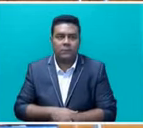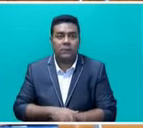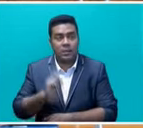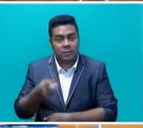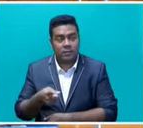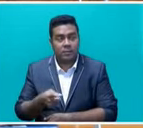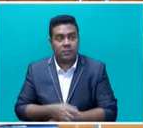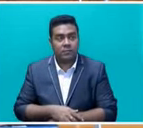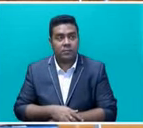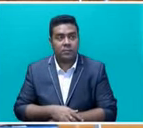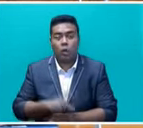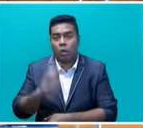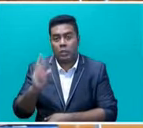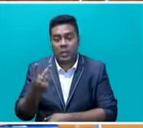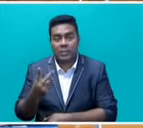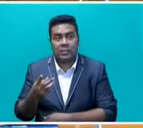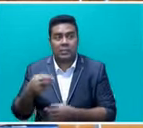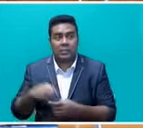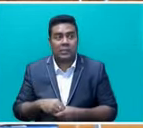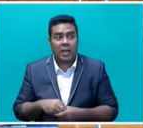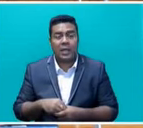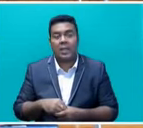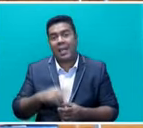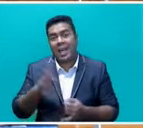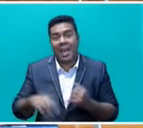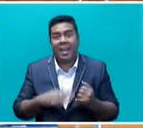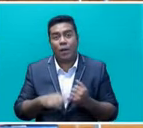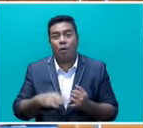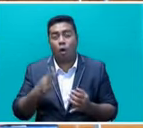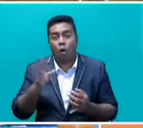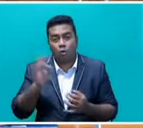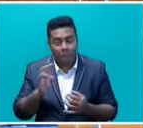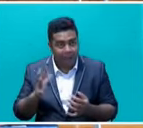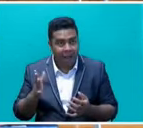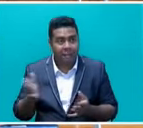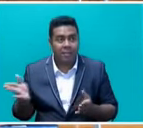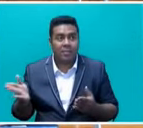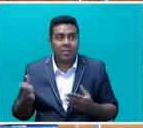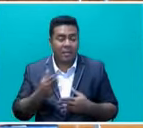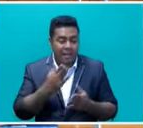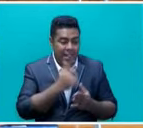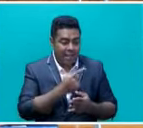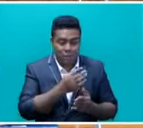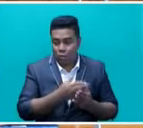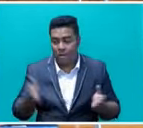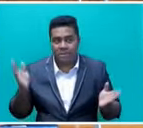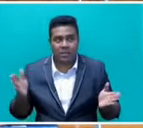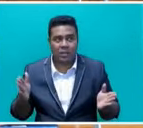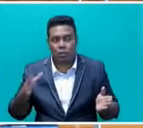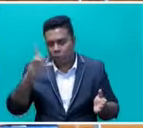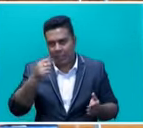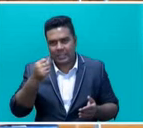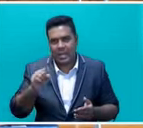example, your second dose is due at the end of October and the application period is from the 11th to the 15th, you can